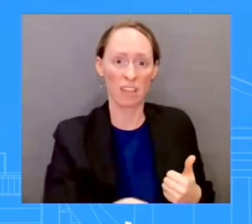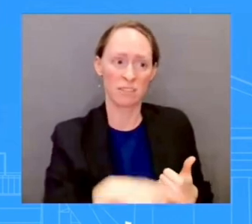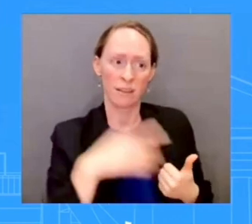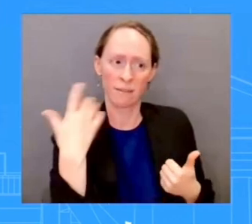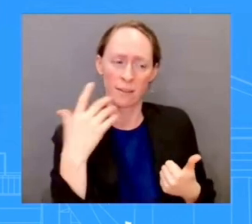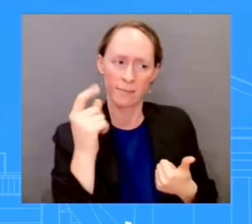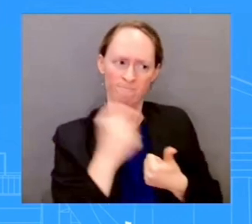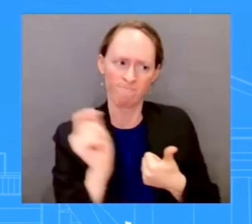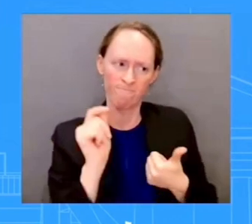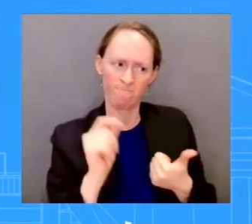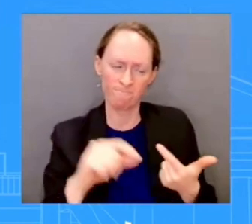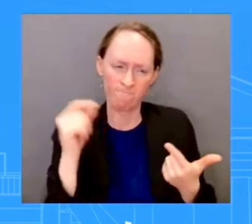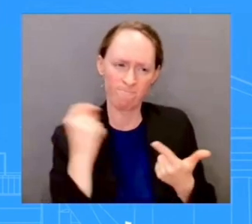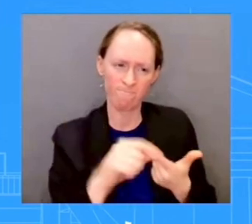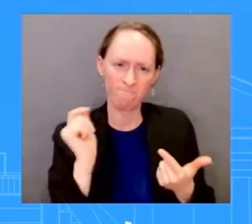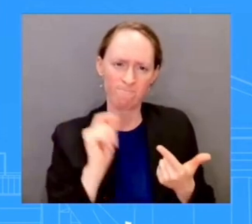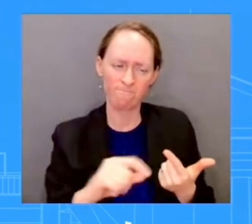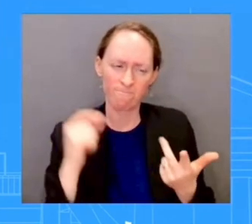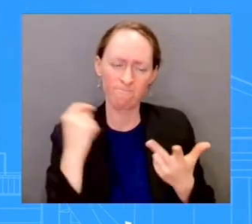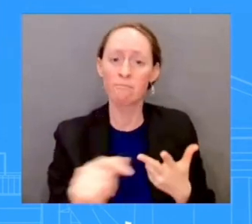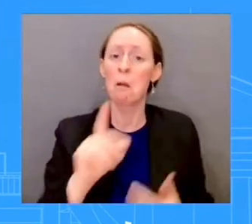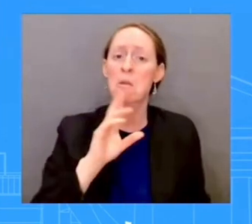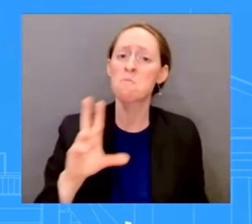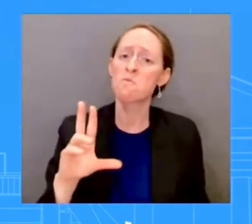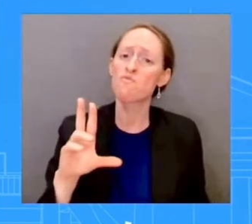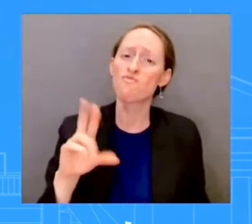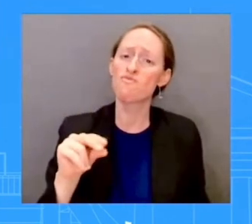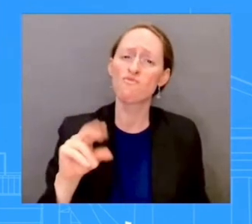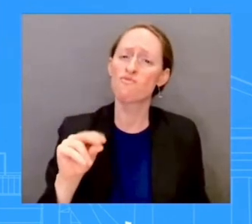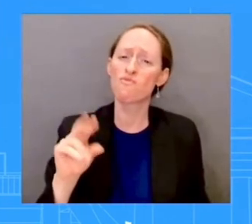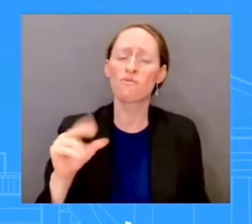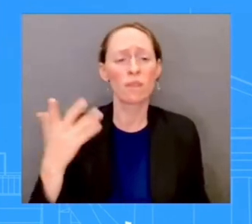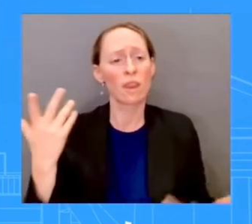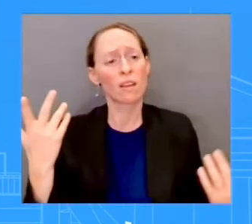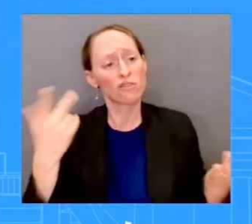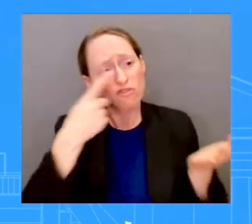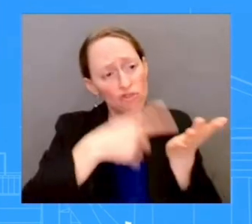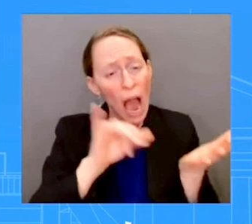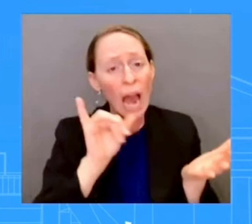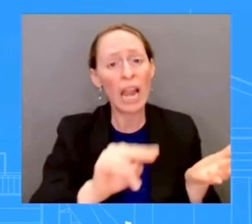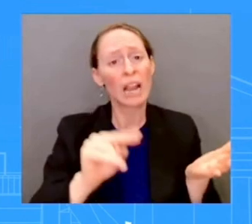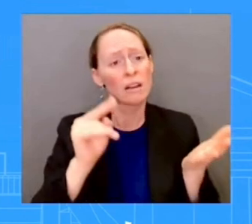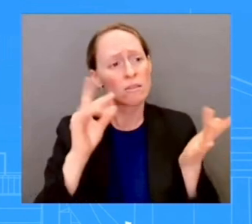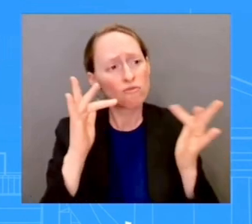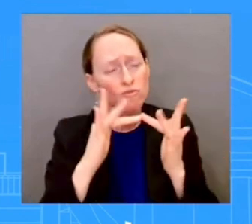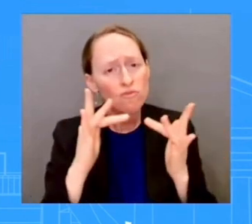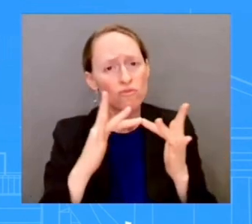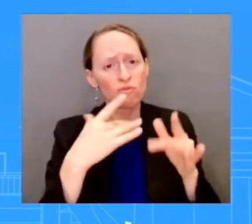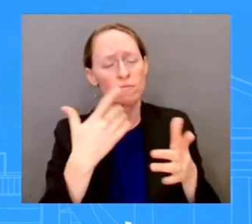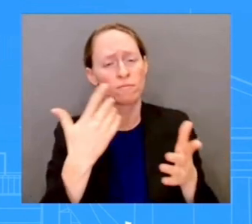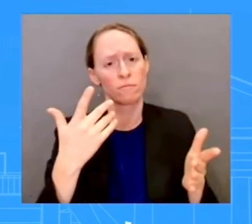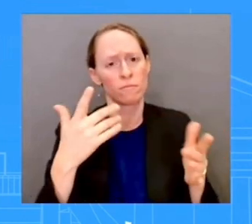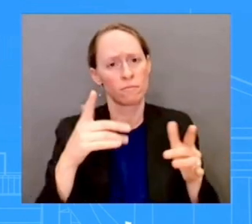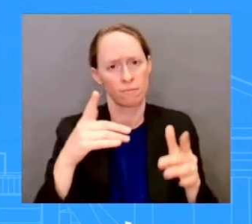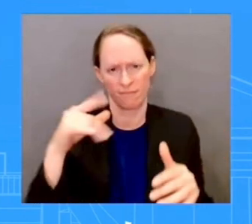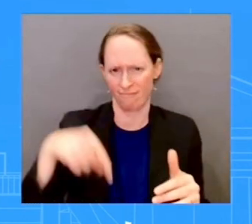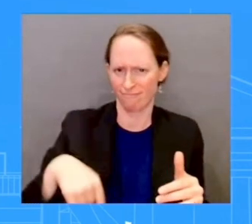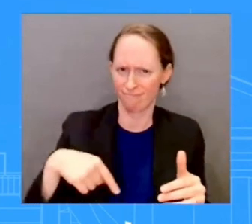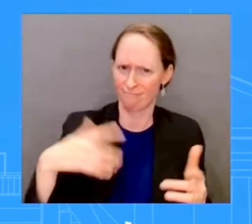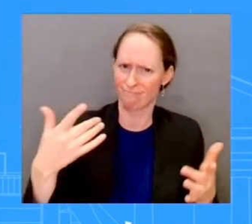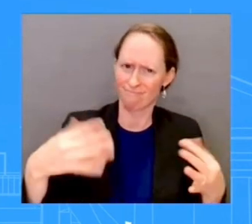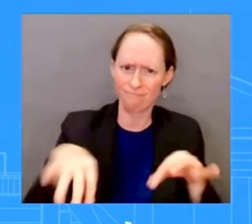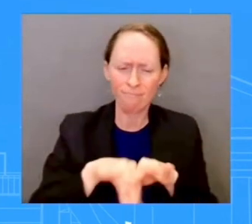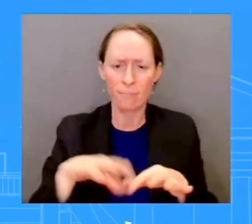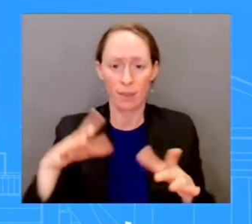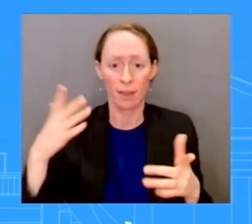those diplomatic conversations. And they are going to be intense. And that's okay. That is part of this process. As far as it